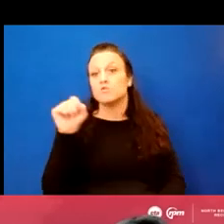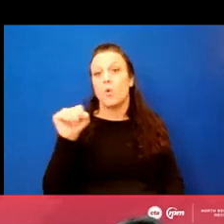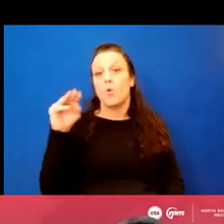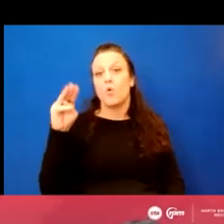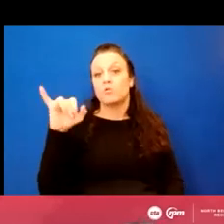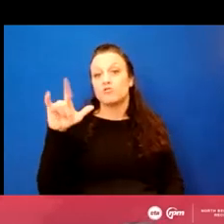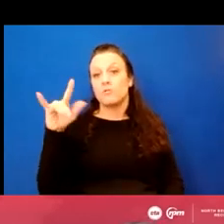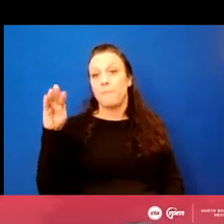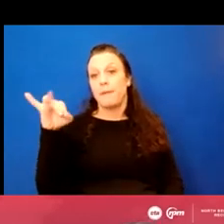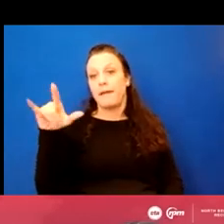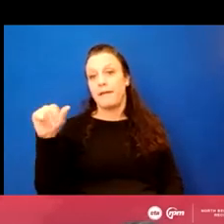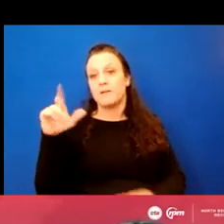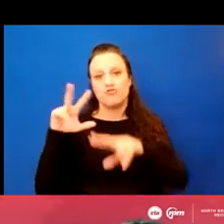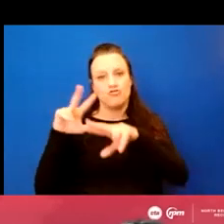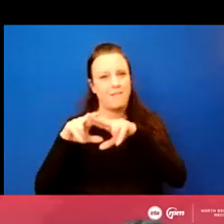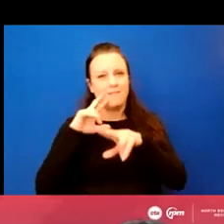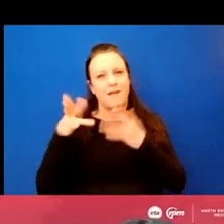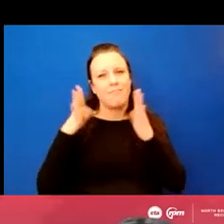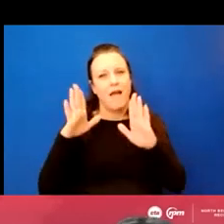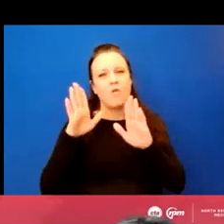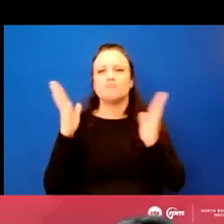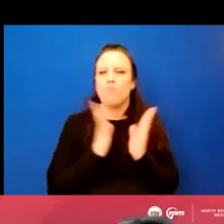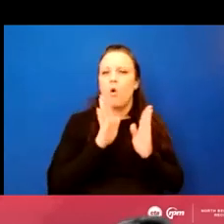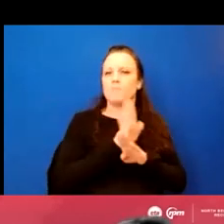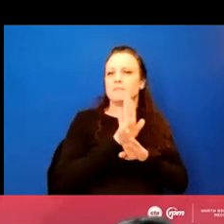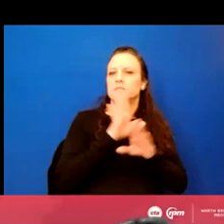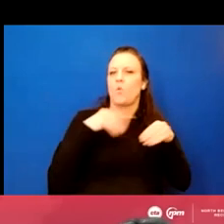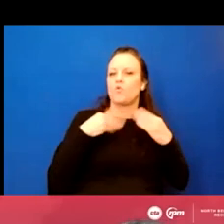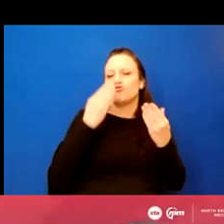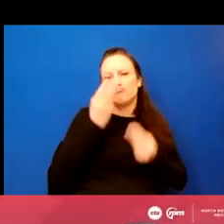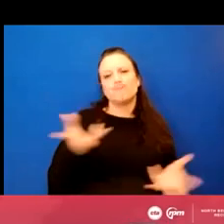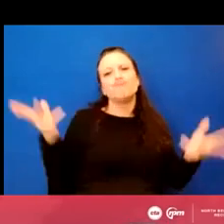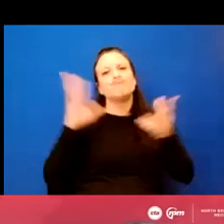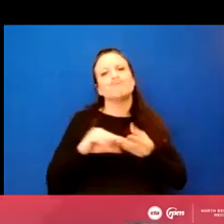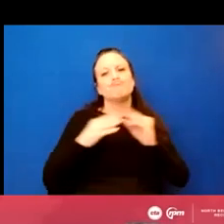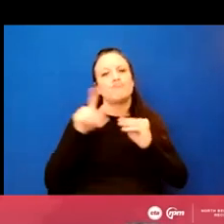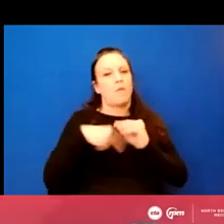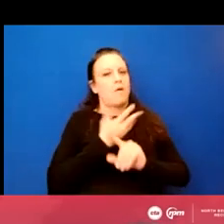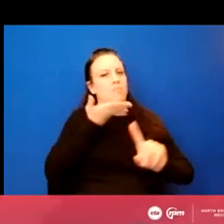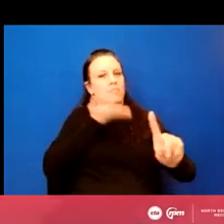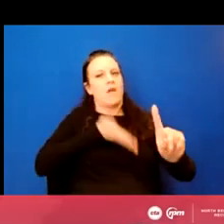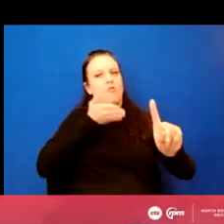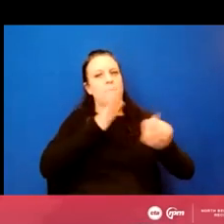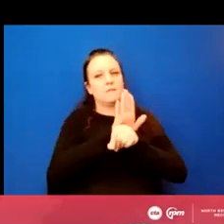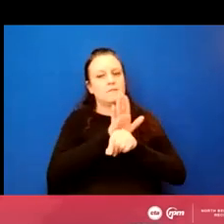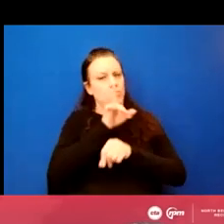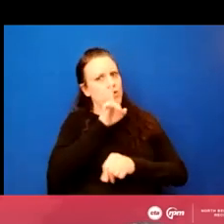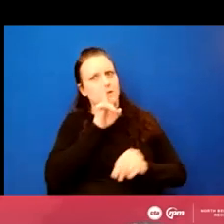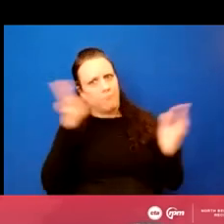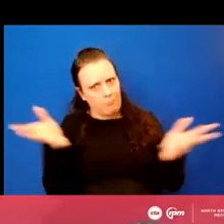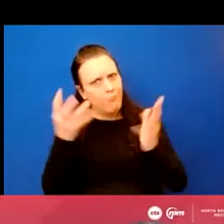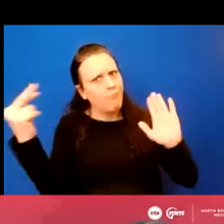that really allow the small business owner to tell their story about their business. They're worth checking out. I highly recommend them.